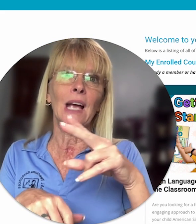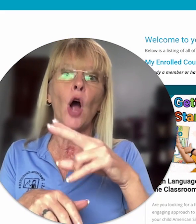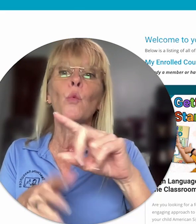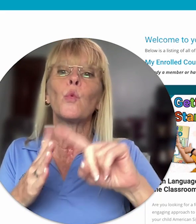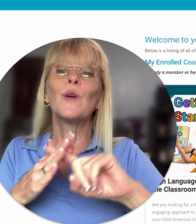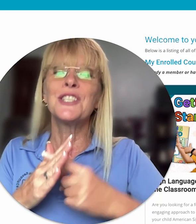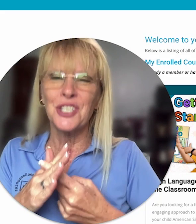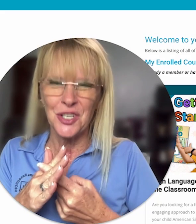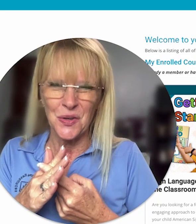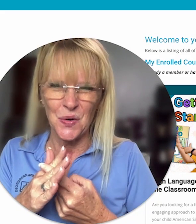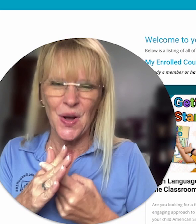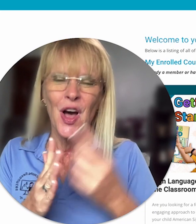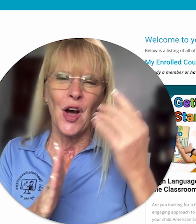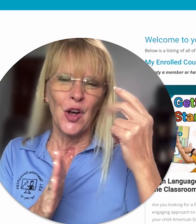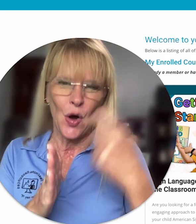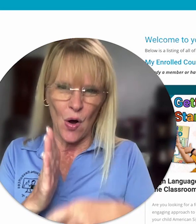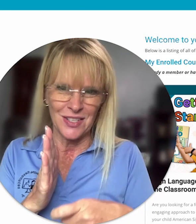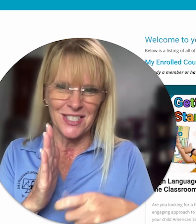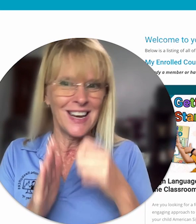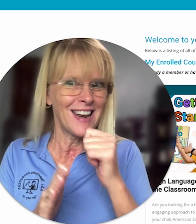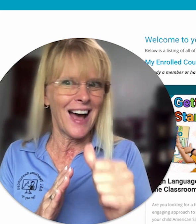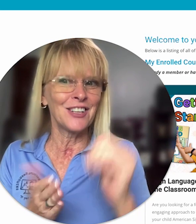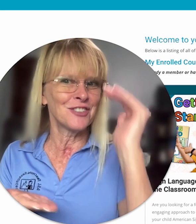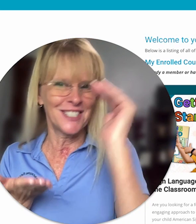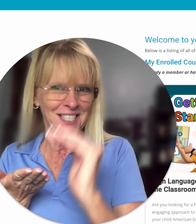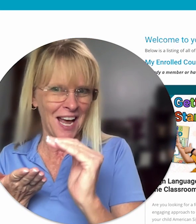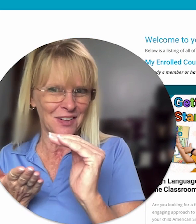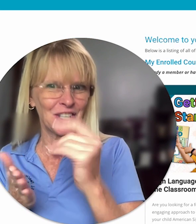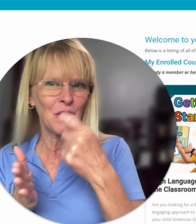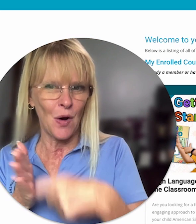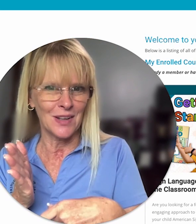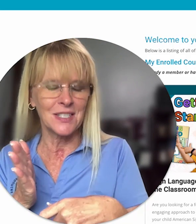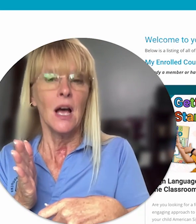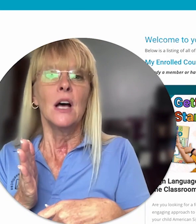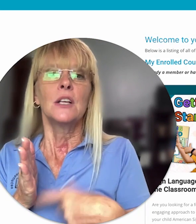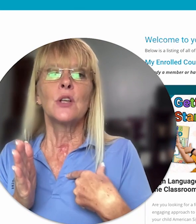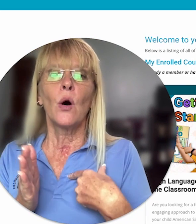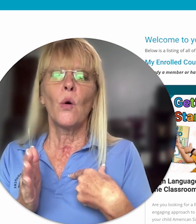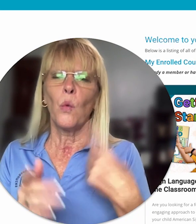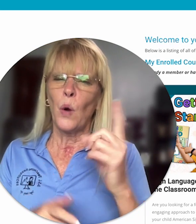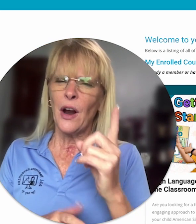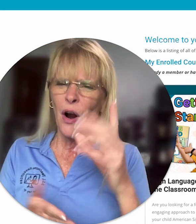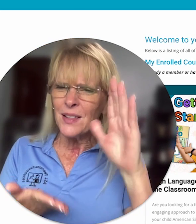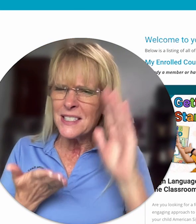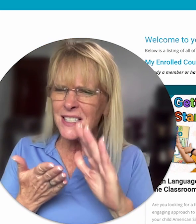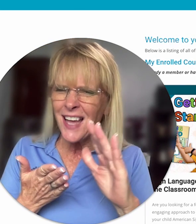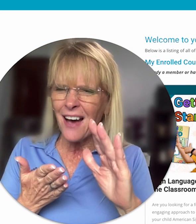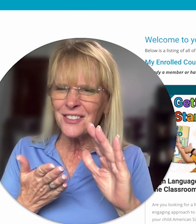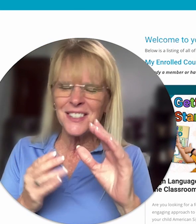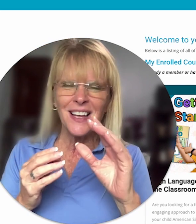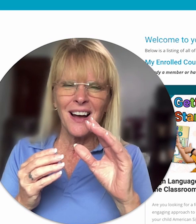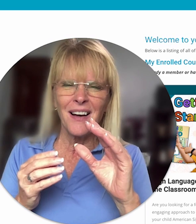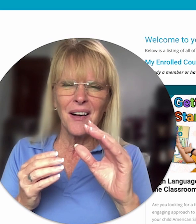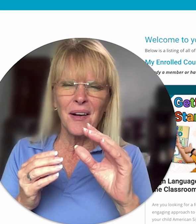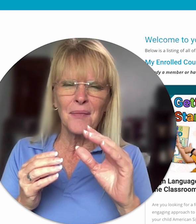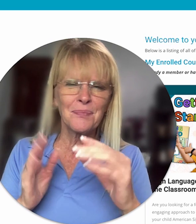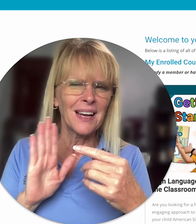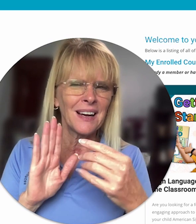the original cost not your discounted cost so where are the discounts